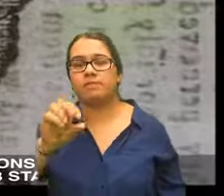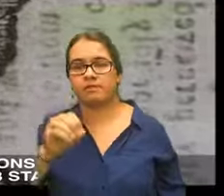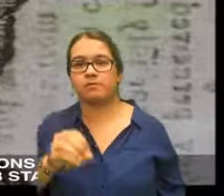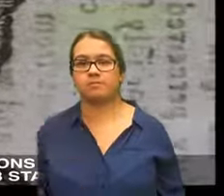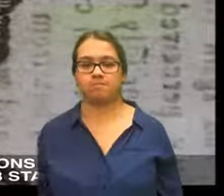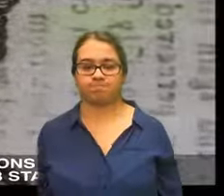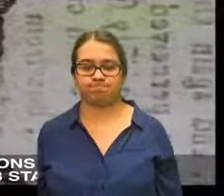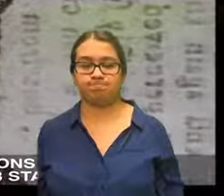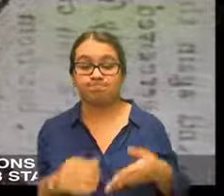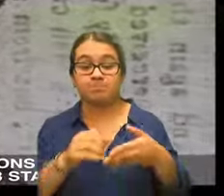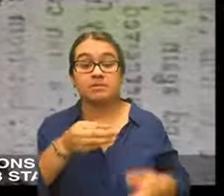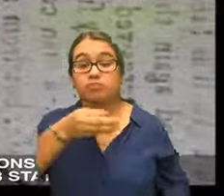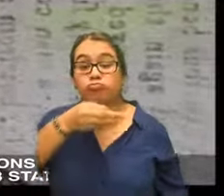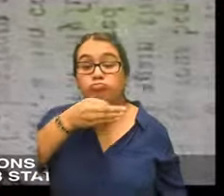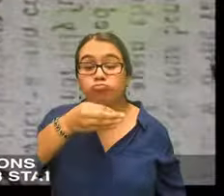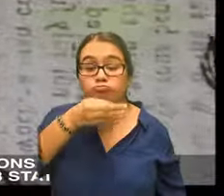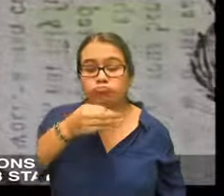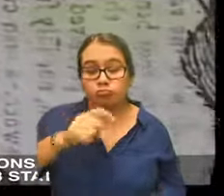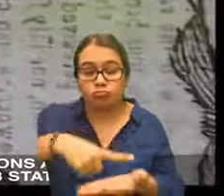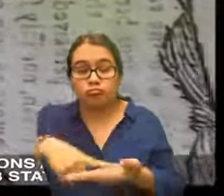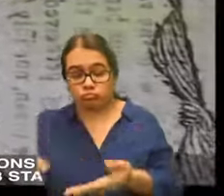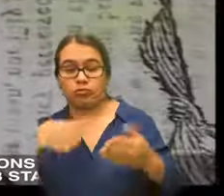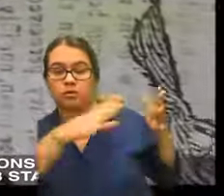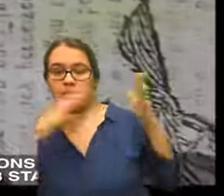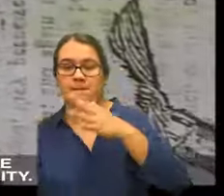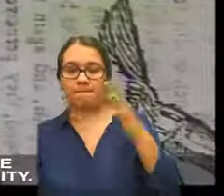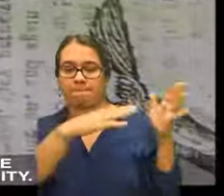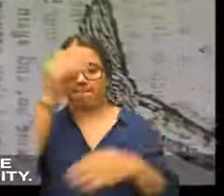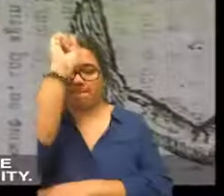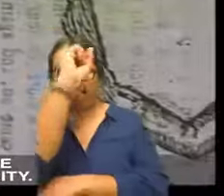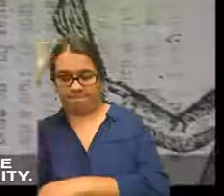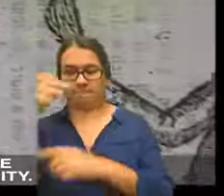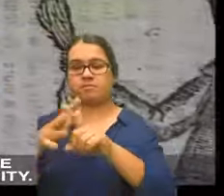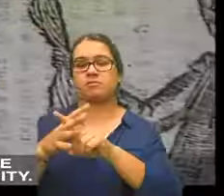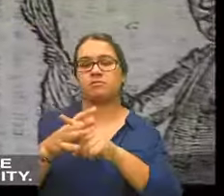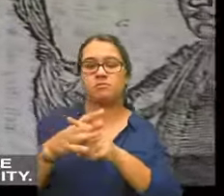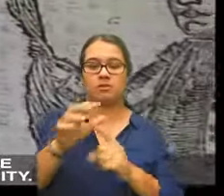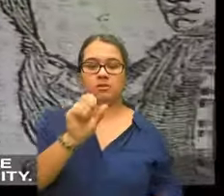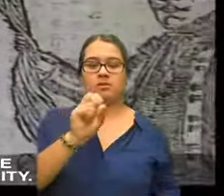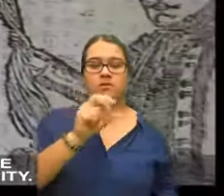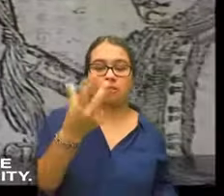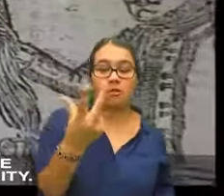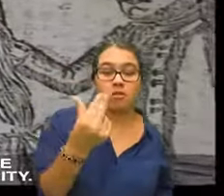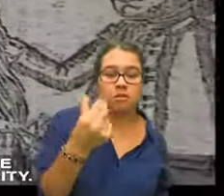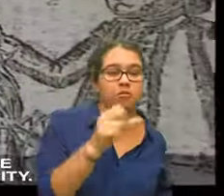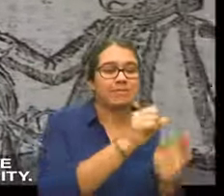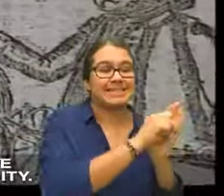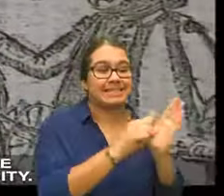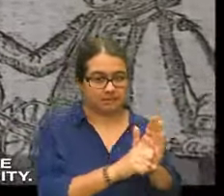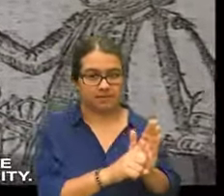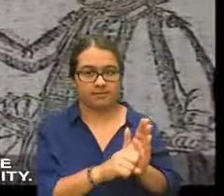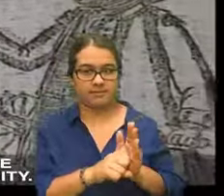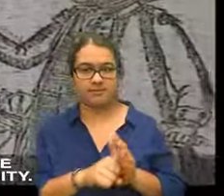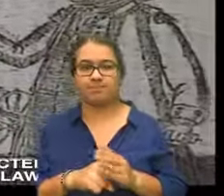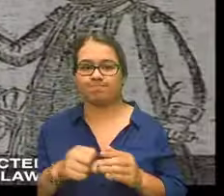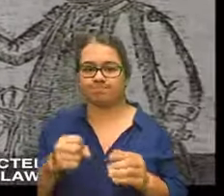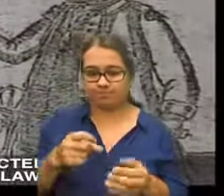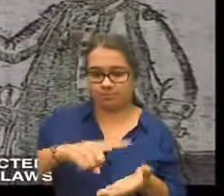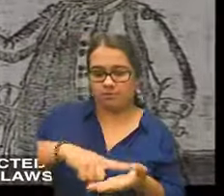soon debtor rebellions are breaking out in all 13 states the debtors are by far the majority